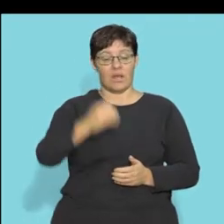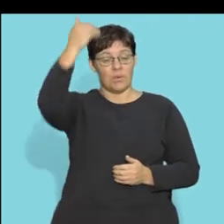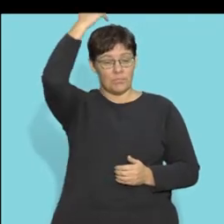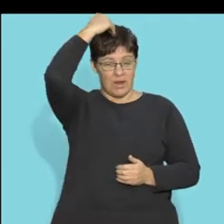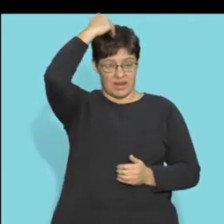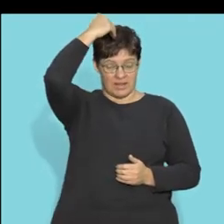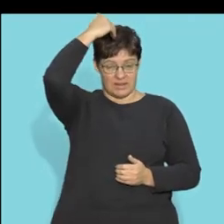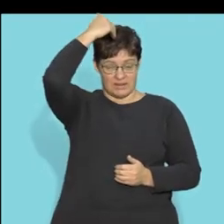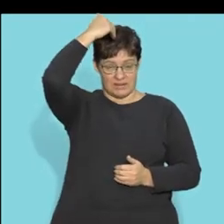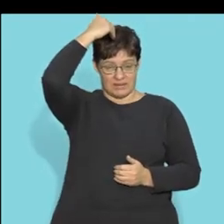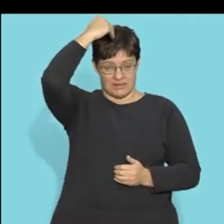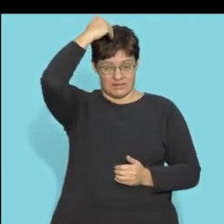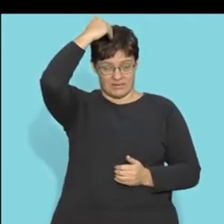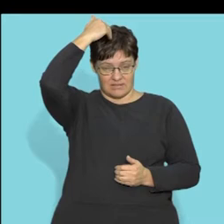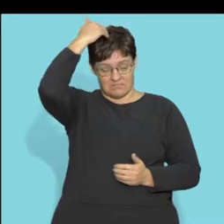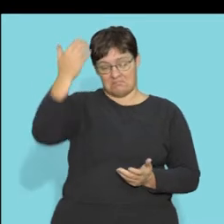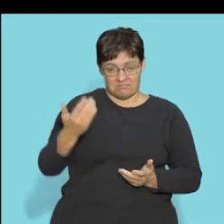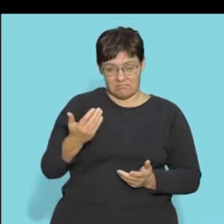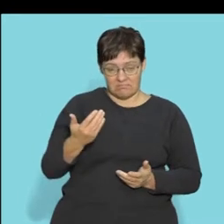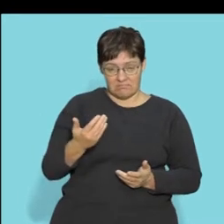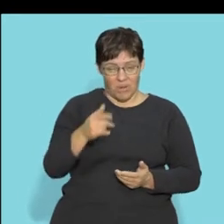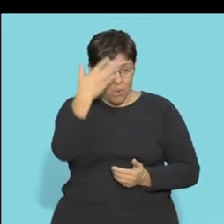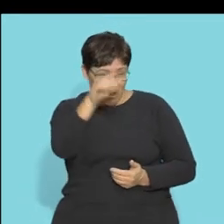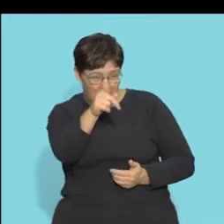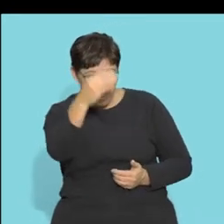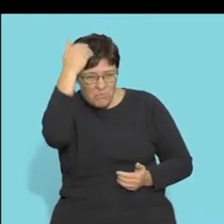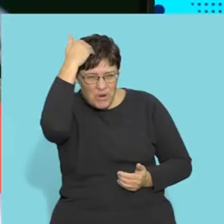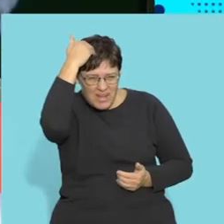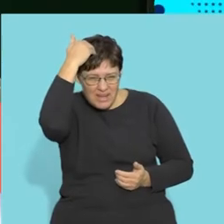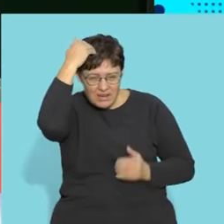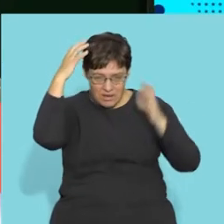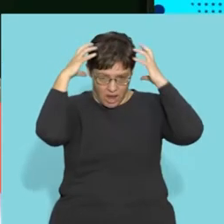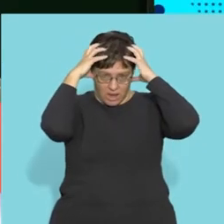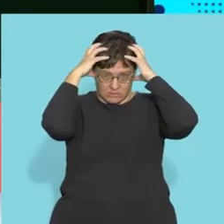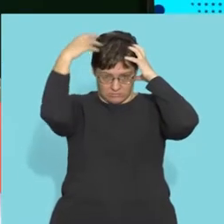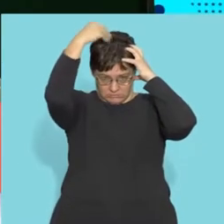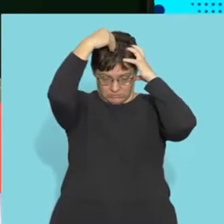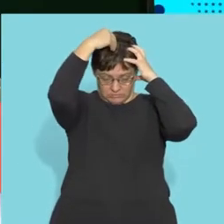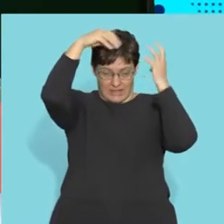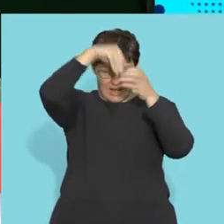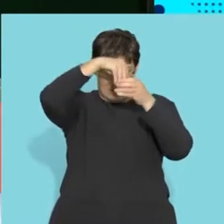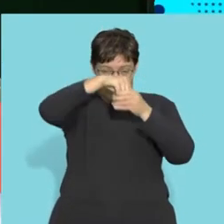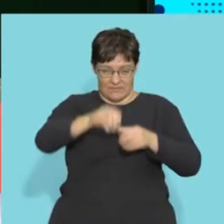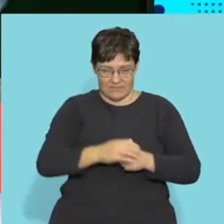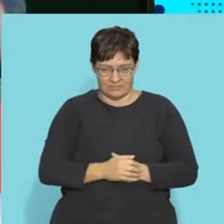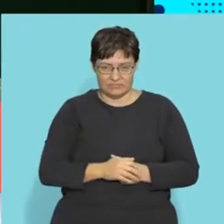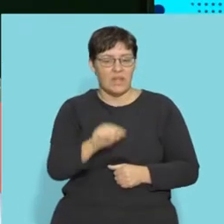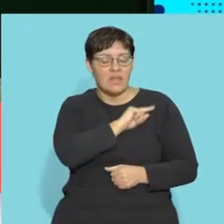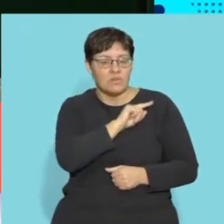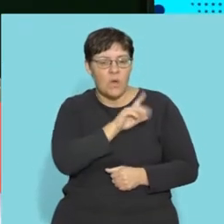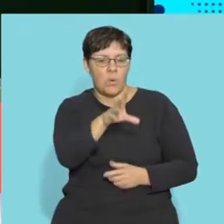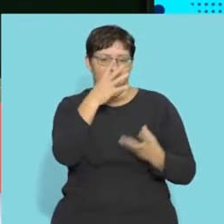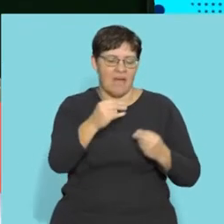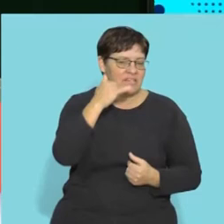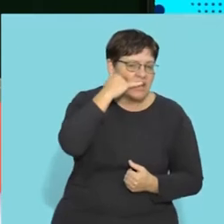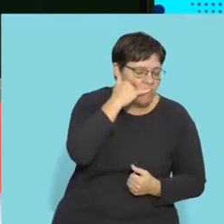The brain. Well, I do hope you know what a brain is. That's the thing here in your head. Right. That's the reason why you